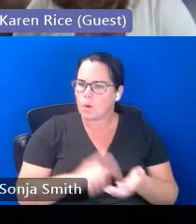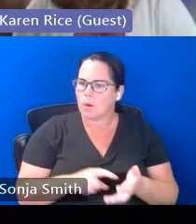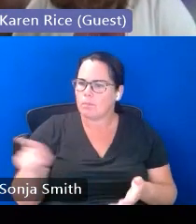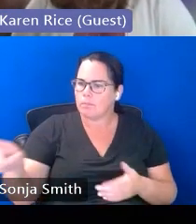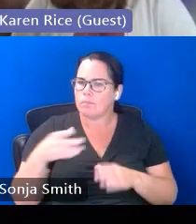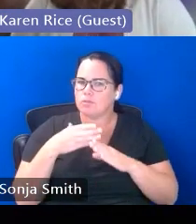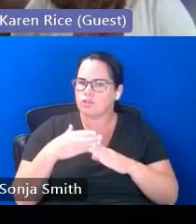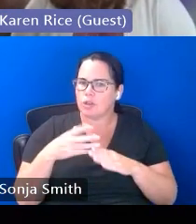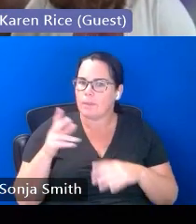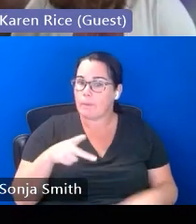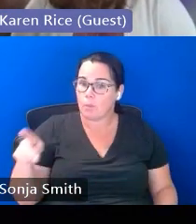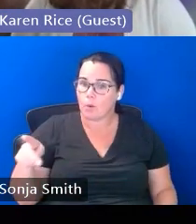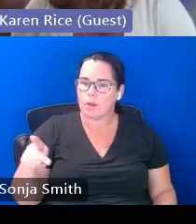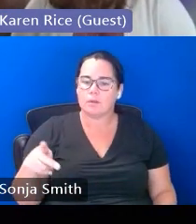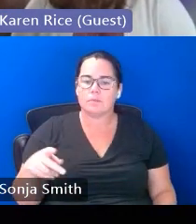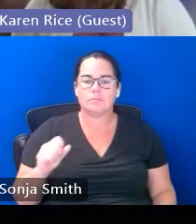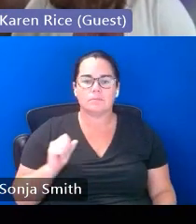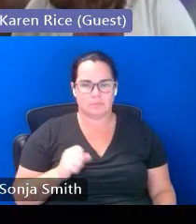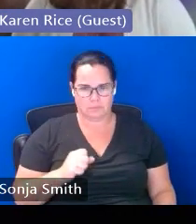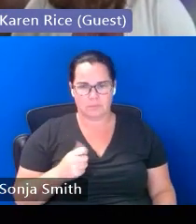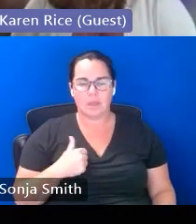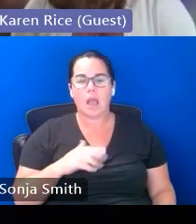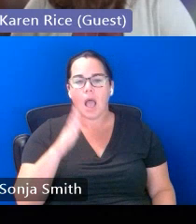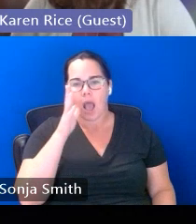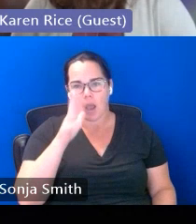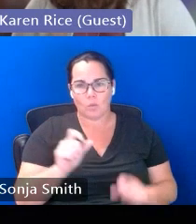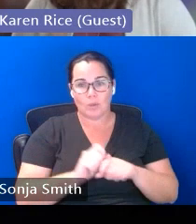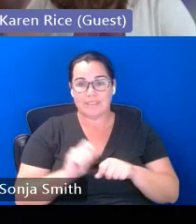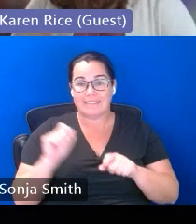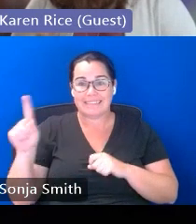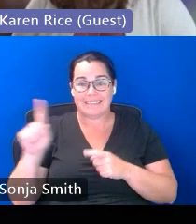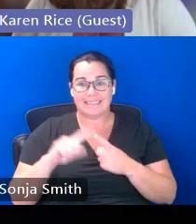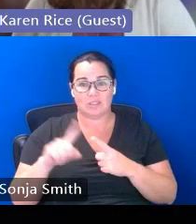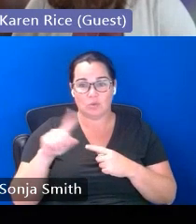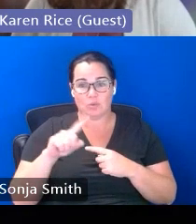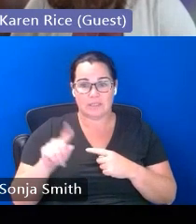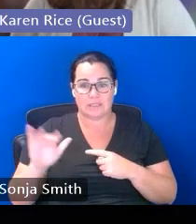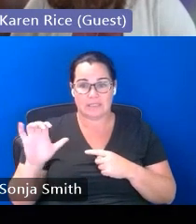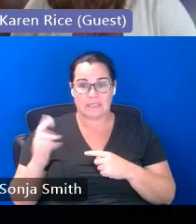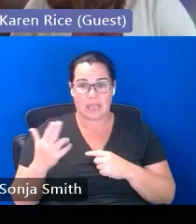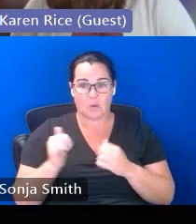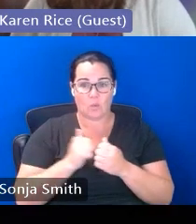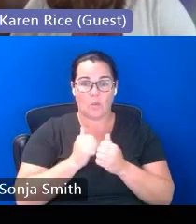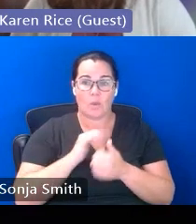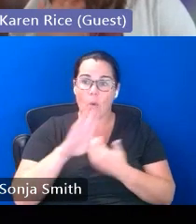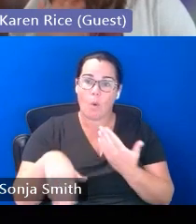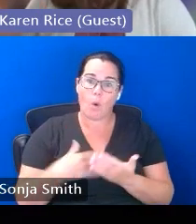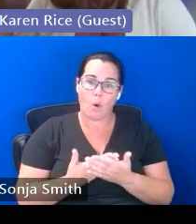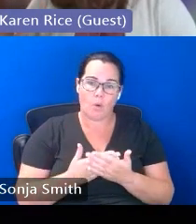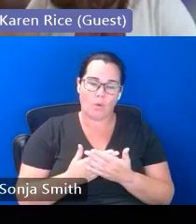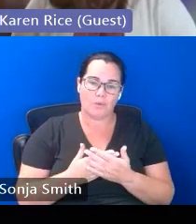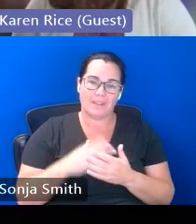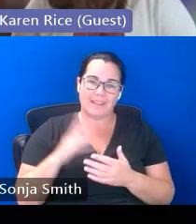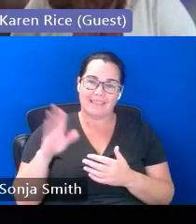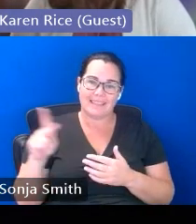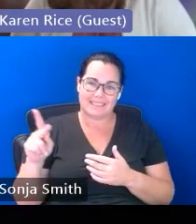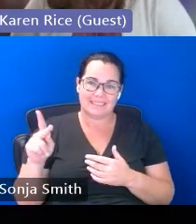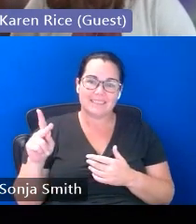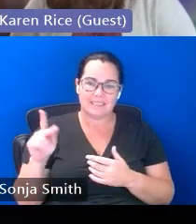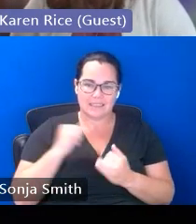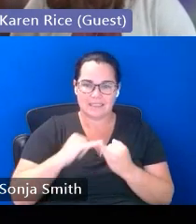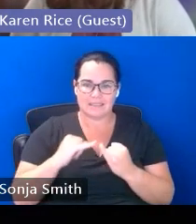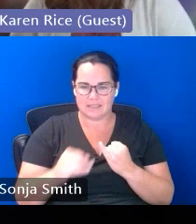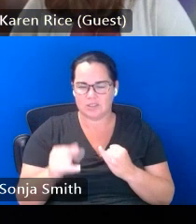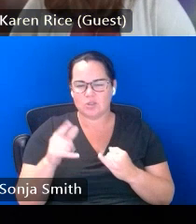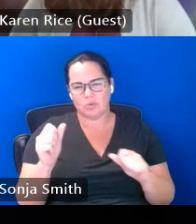the powerpoint and i will send these to zach with all of the live links with resources at the end so you all will have access